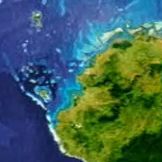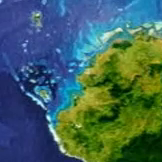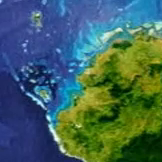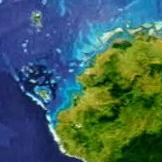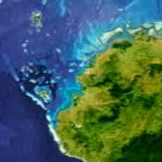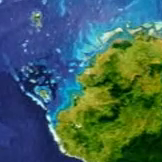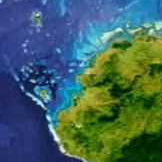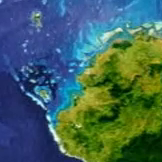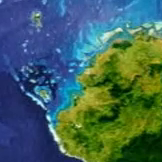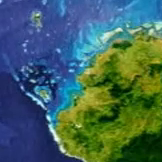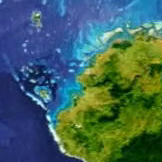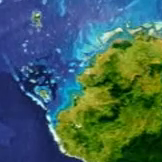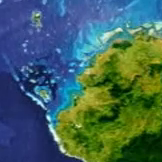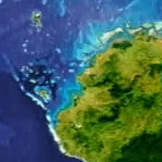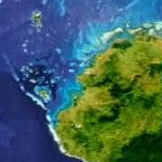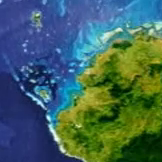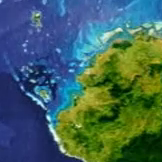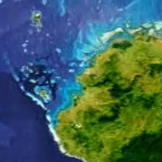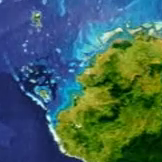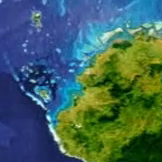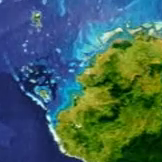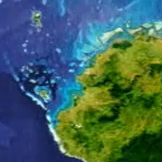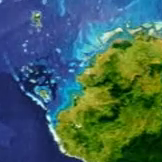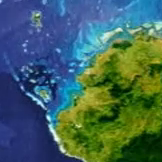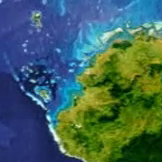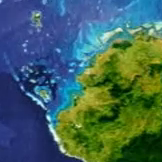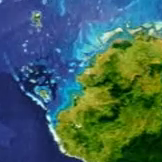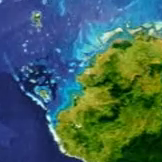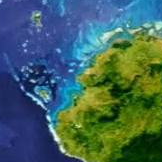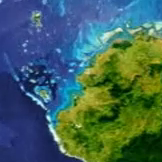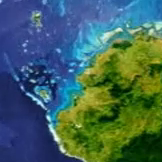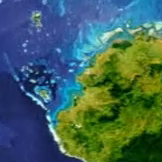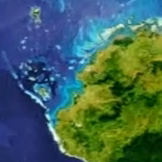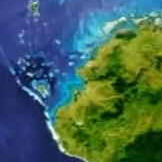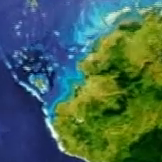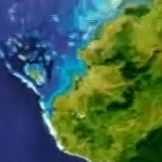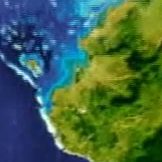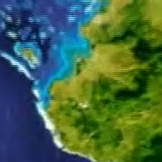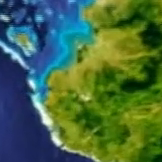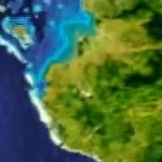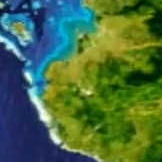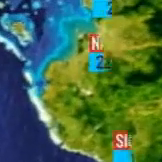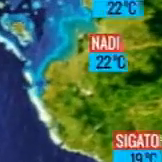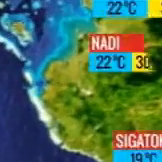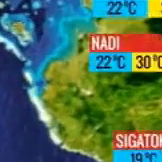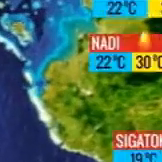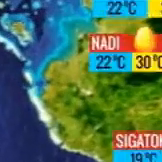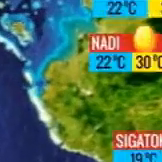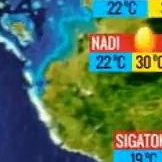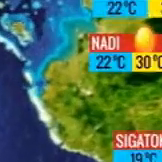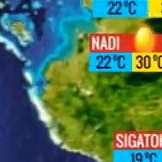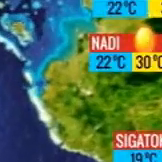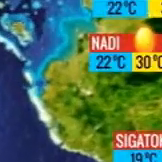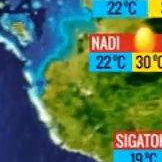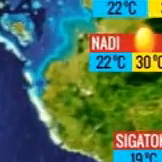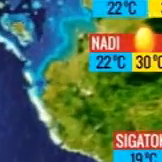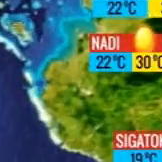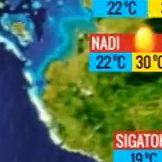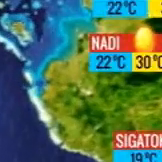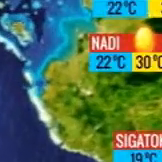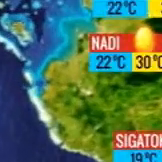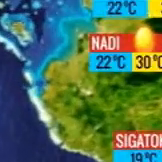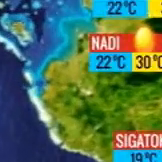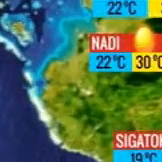say. Sunshine was out in abundance. Now moving over to the west. Bright and nice warming